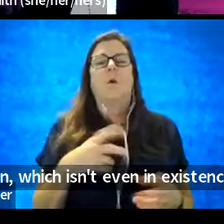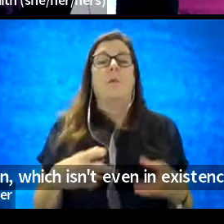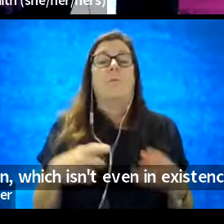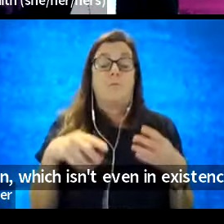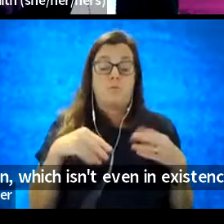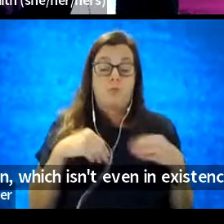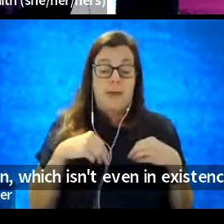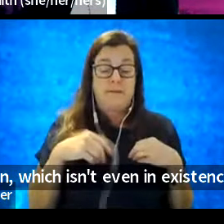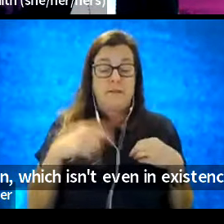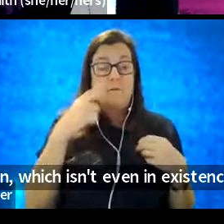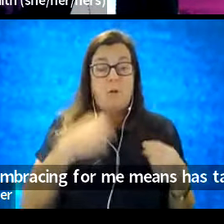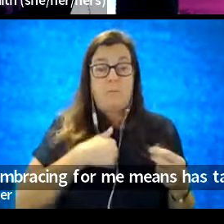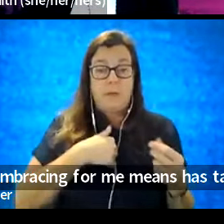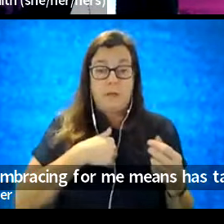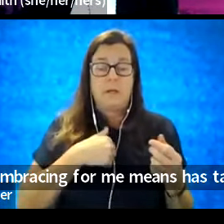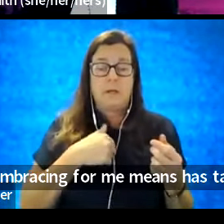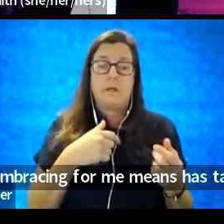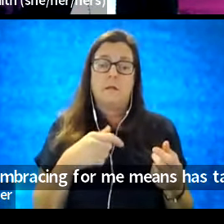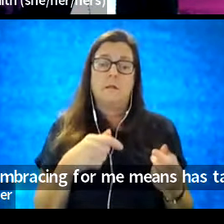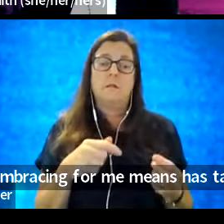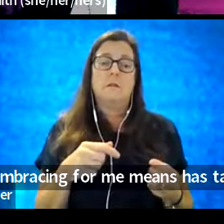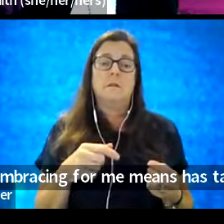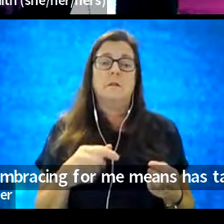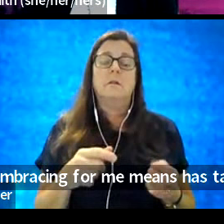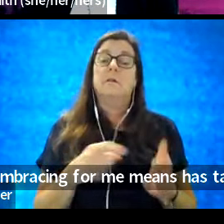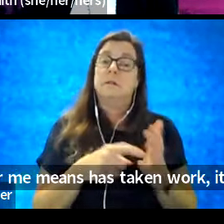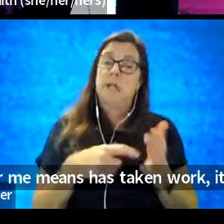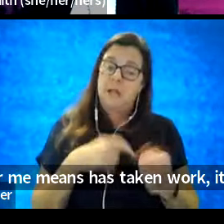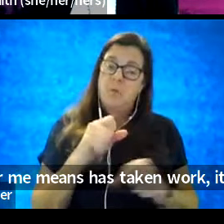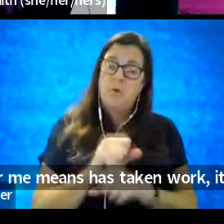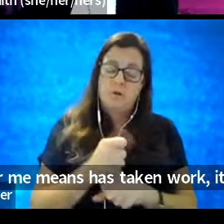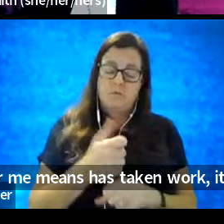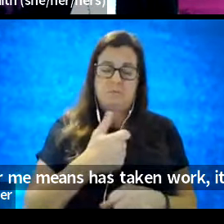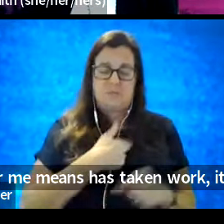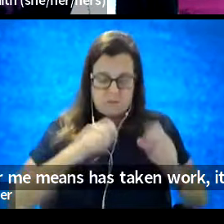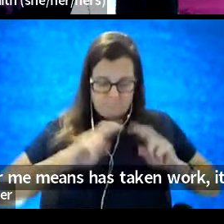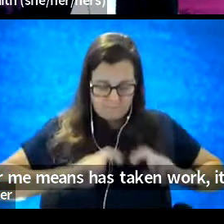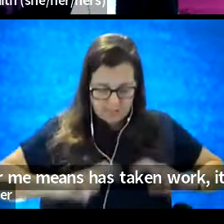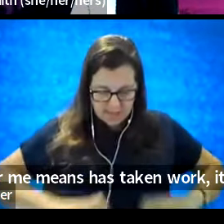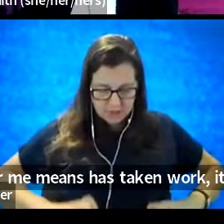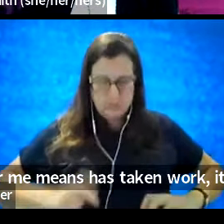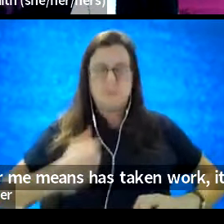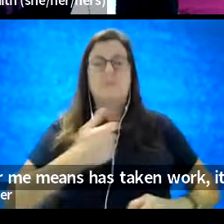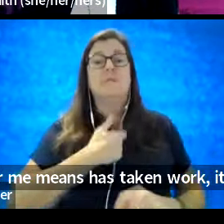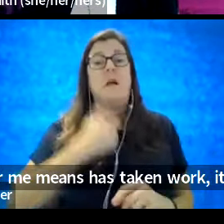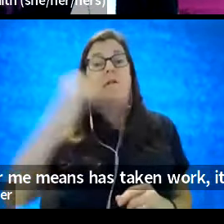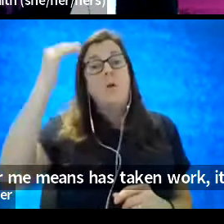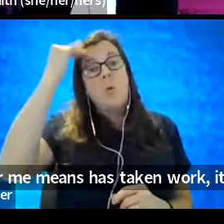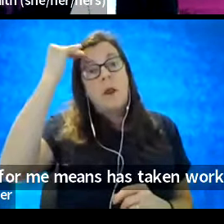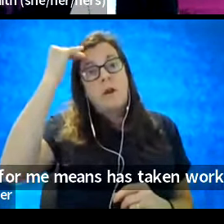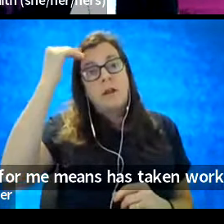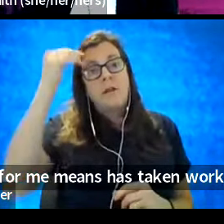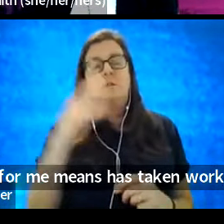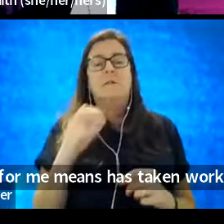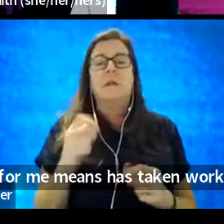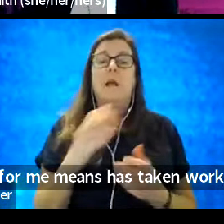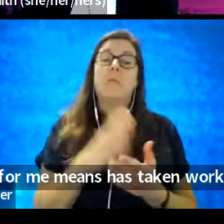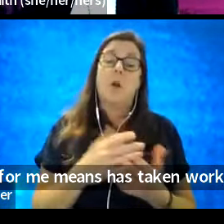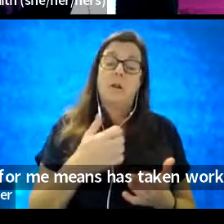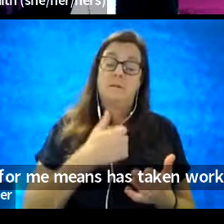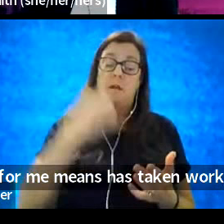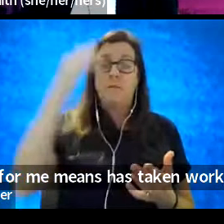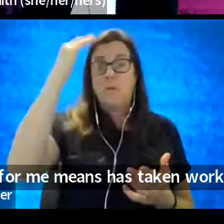for me means has taken work, it's required self-reflection, self-awareness, and part of self